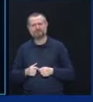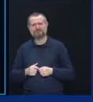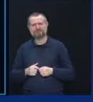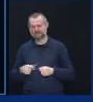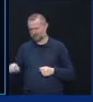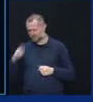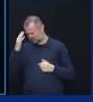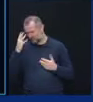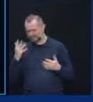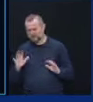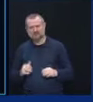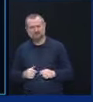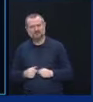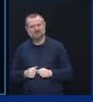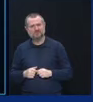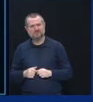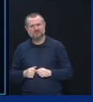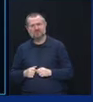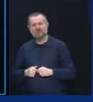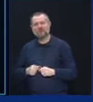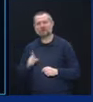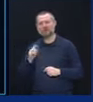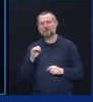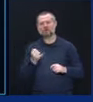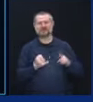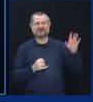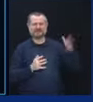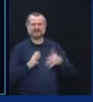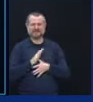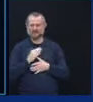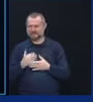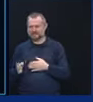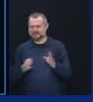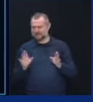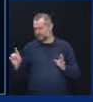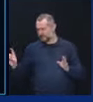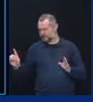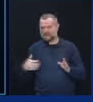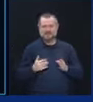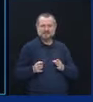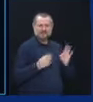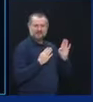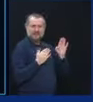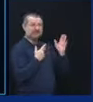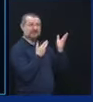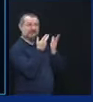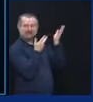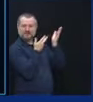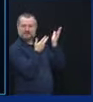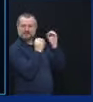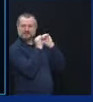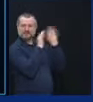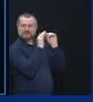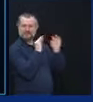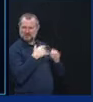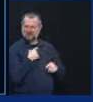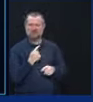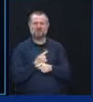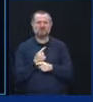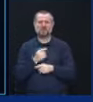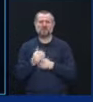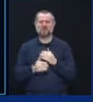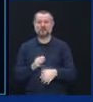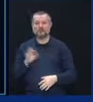And we gave DOJ precedence. Yes. Because that's how it works. Federal DOJ